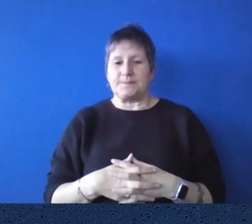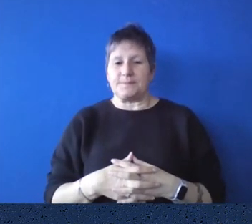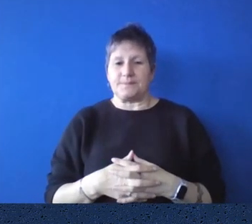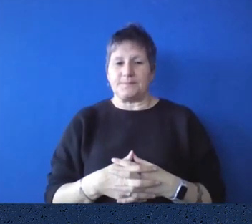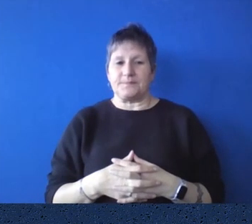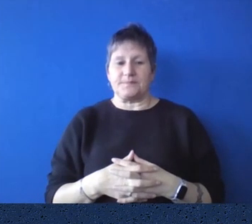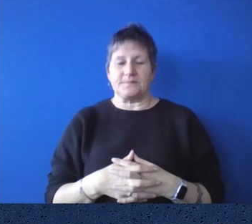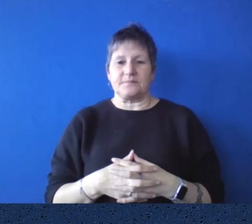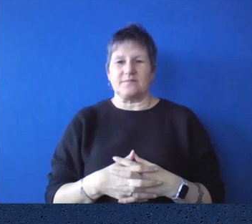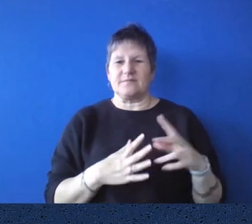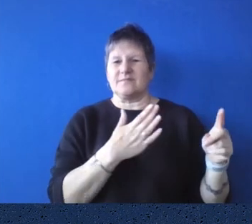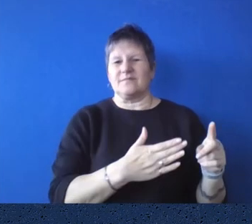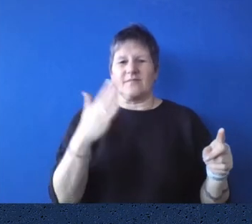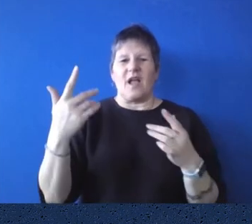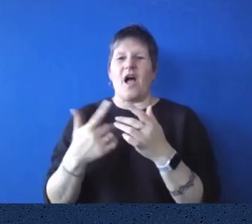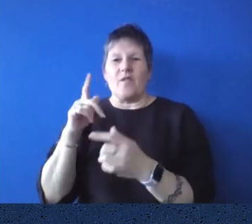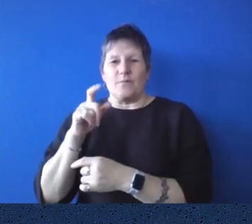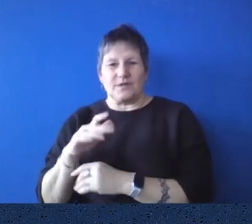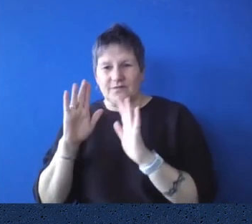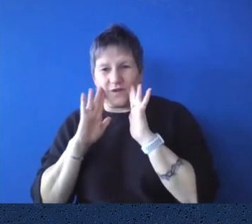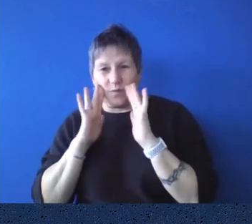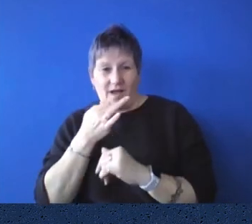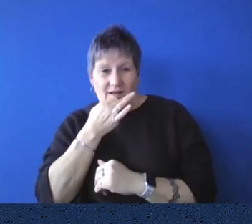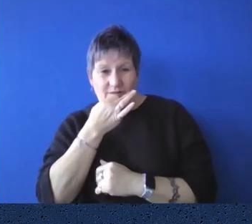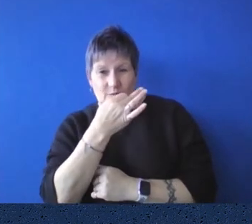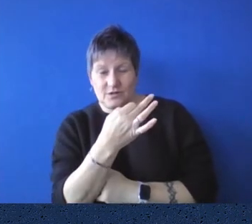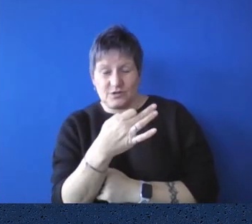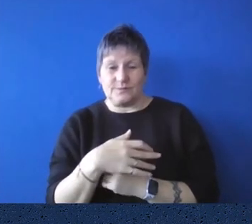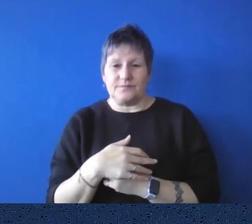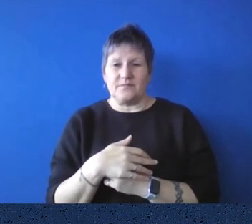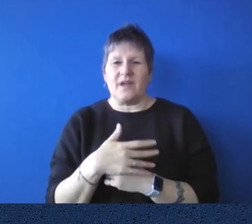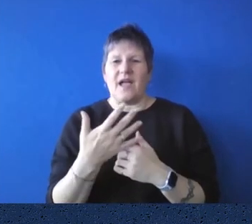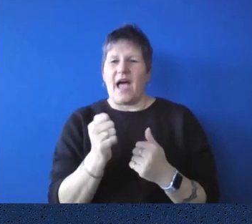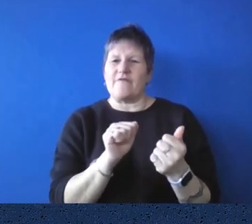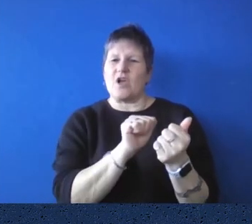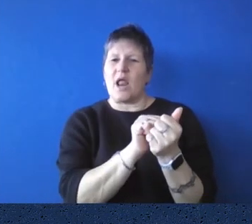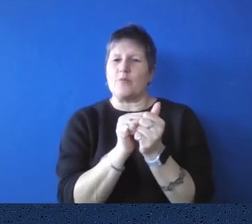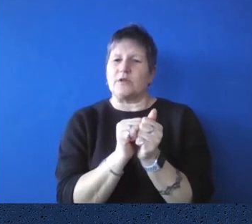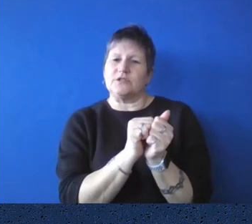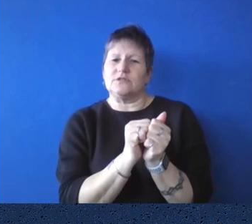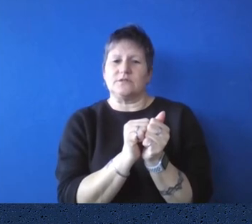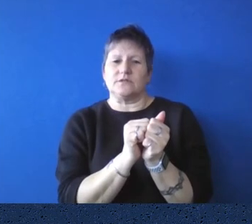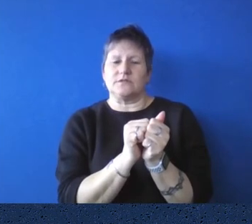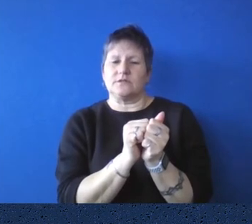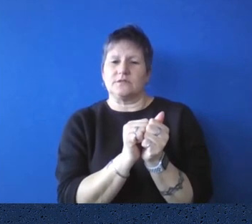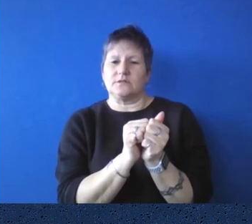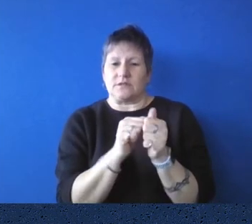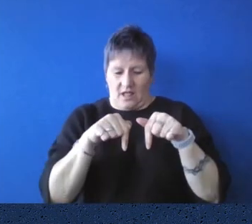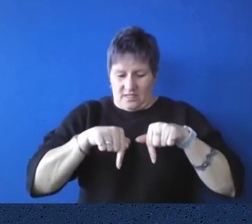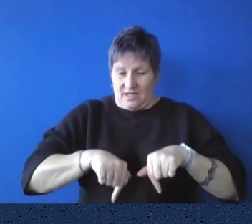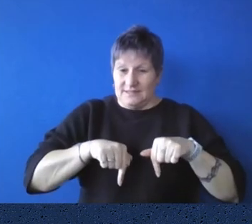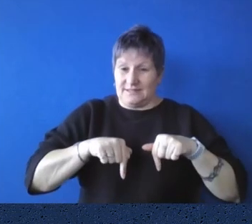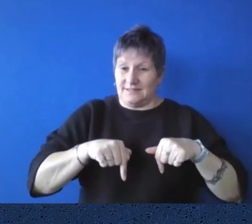Deb on Facebook wants to know if there's ever any collaboration, uh, between, um, this library